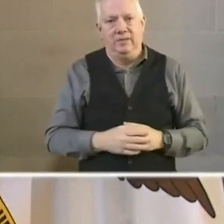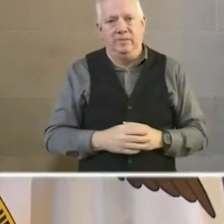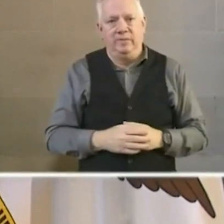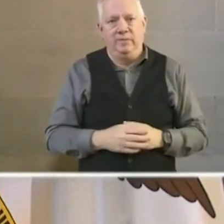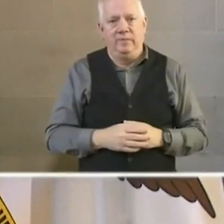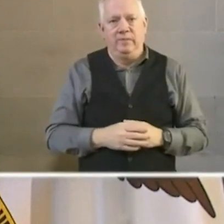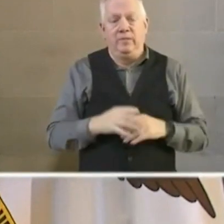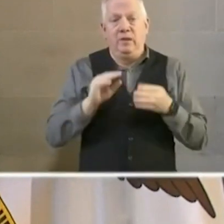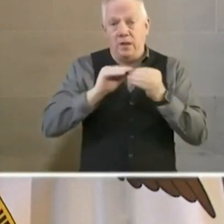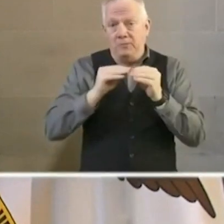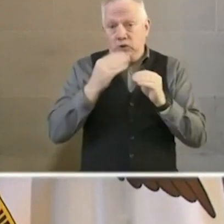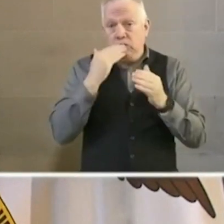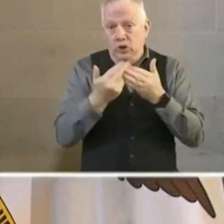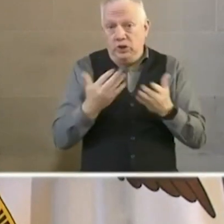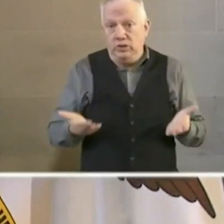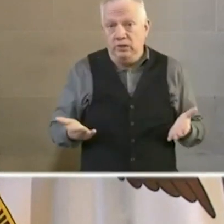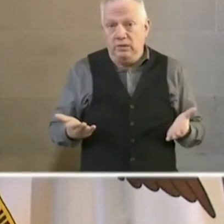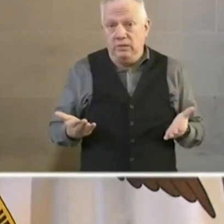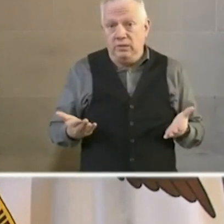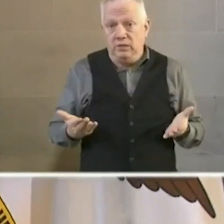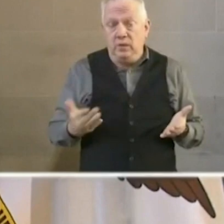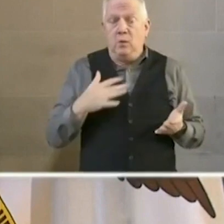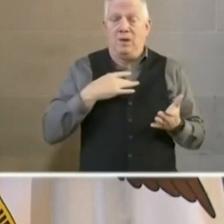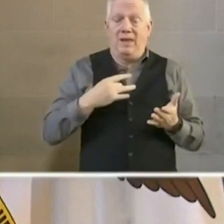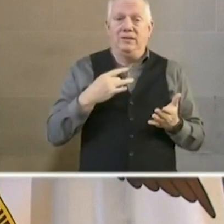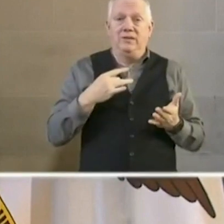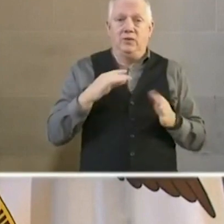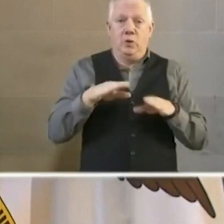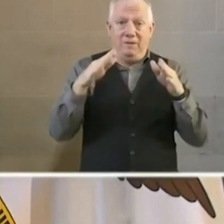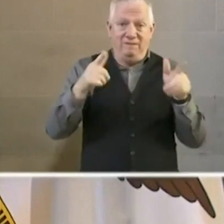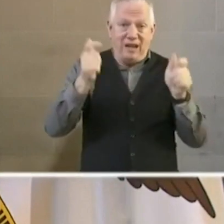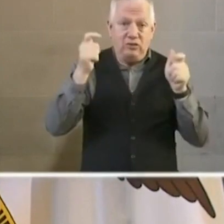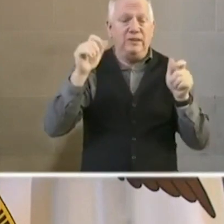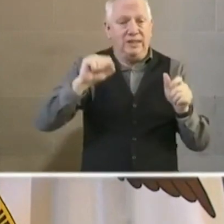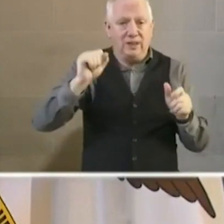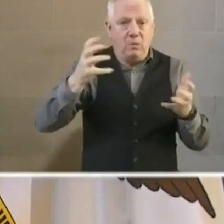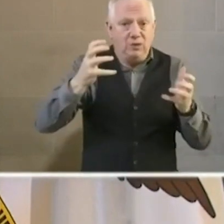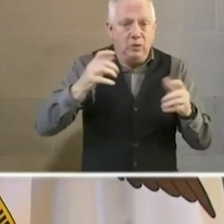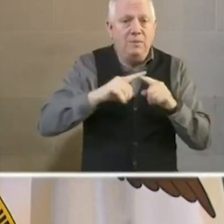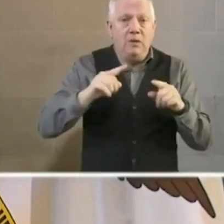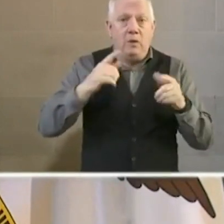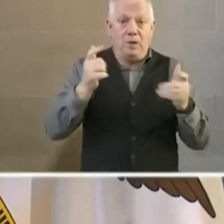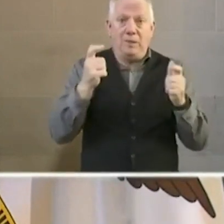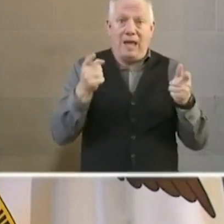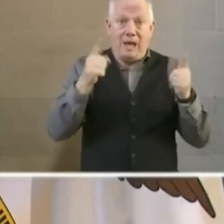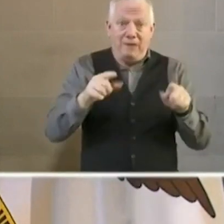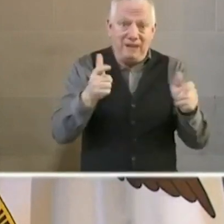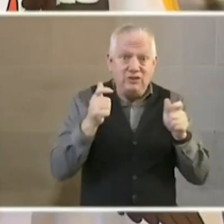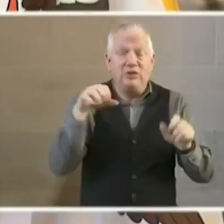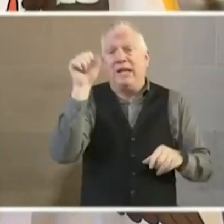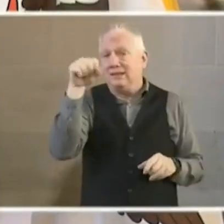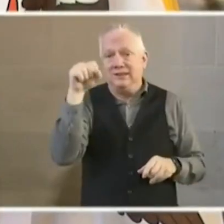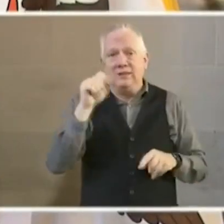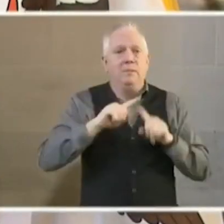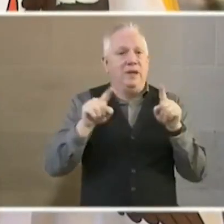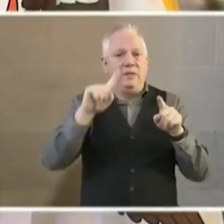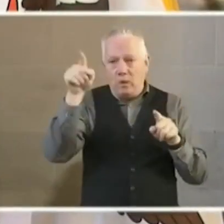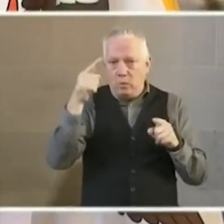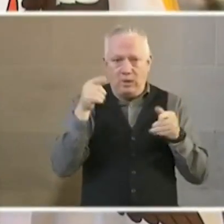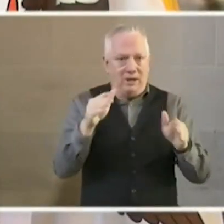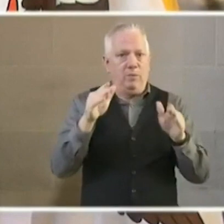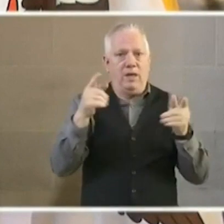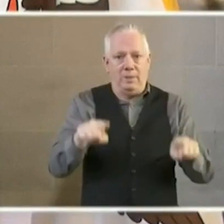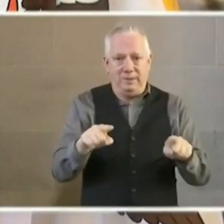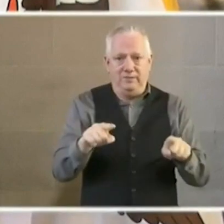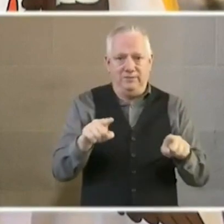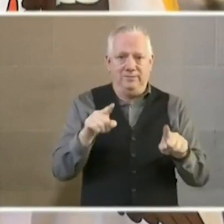In fact, the numbers are good. And would I like to open faster? Yes. Would I want these things to happen faster? Yes. But the only way they're going